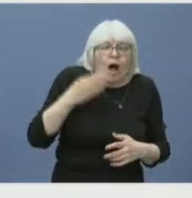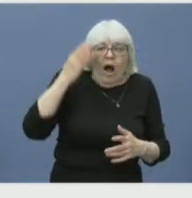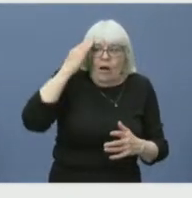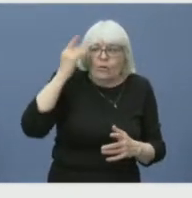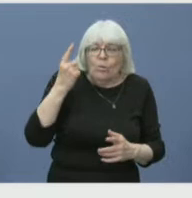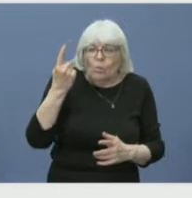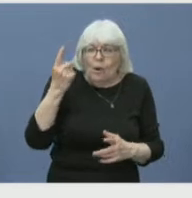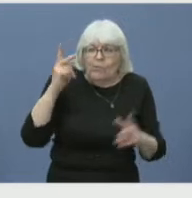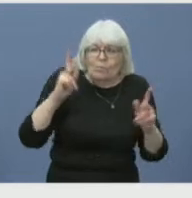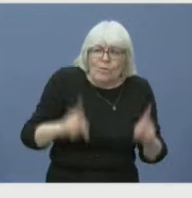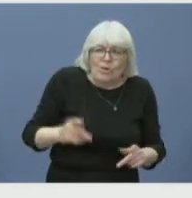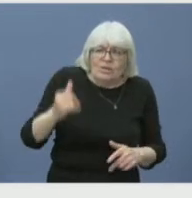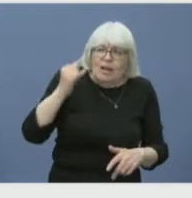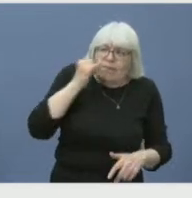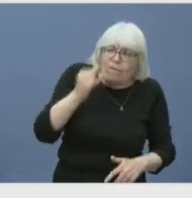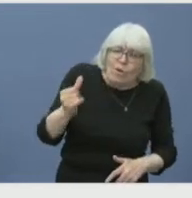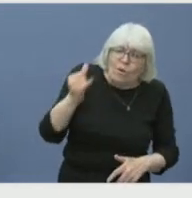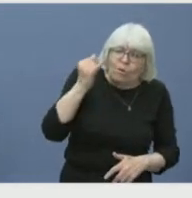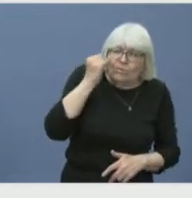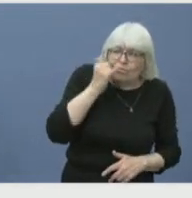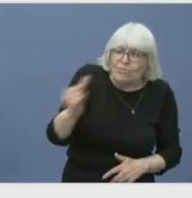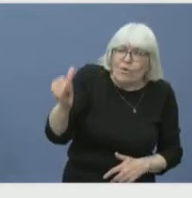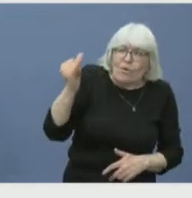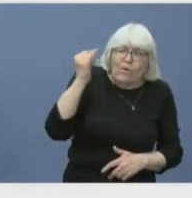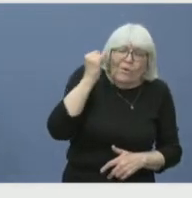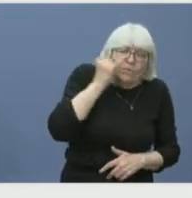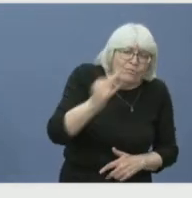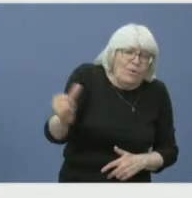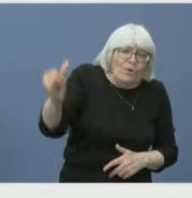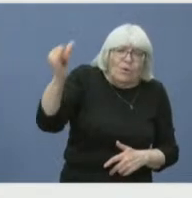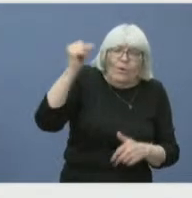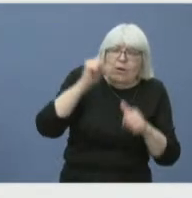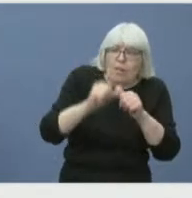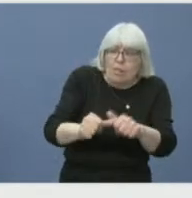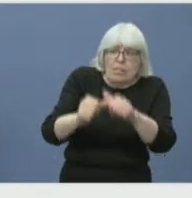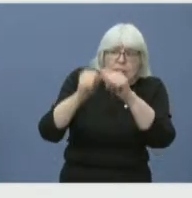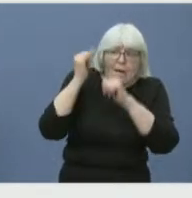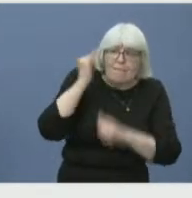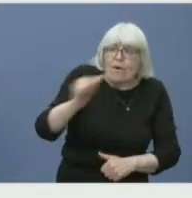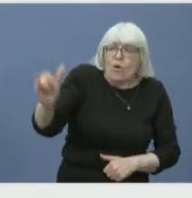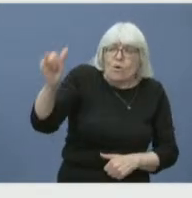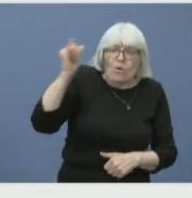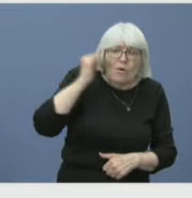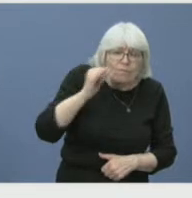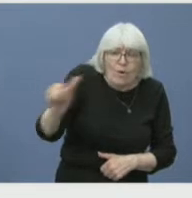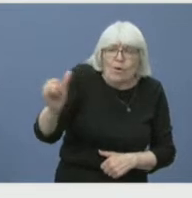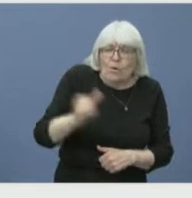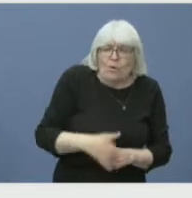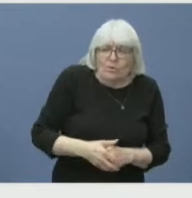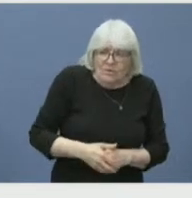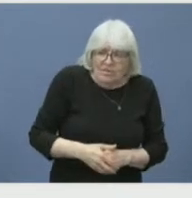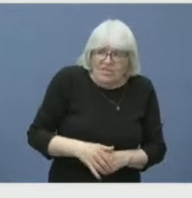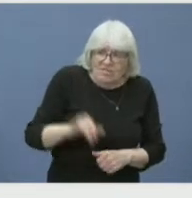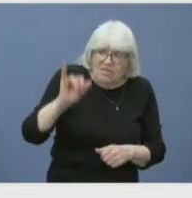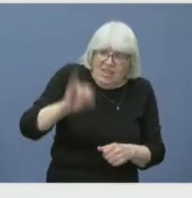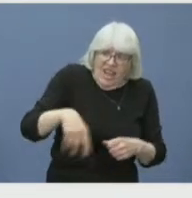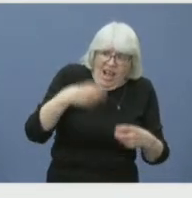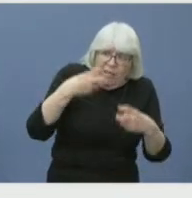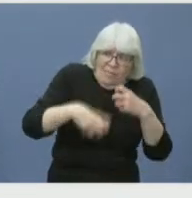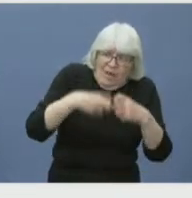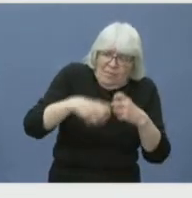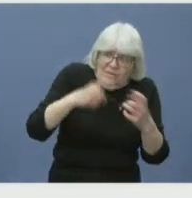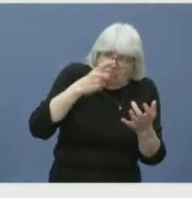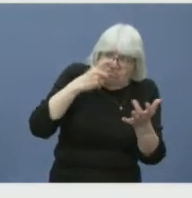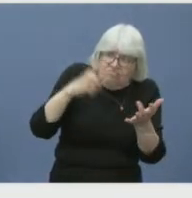The telephone, you know, number just simply stops. So is that an issue that you're seeing across the board?